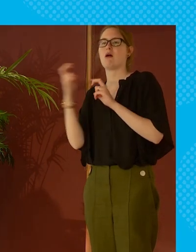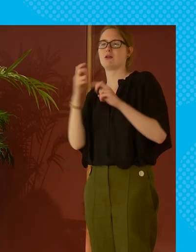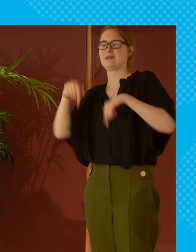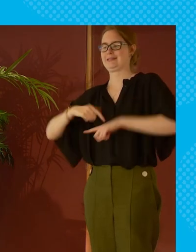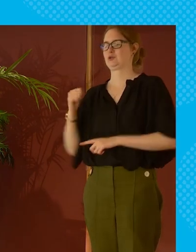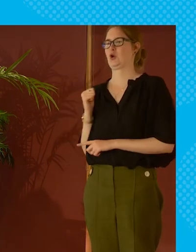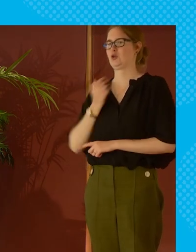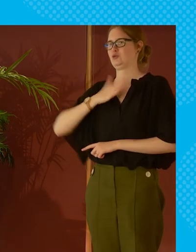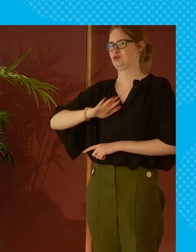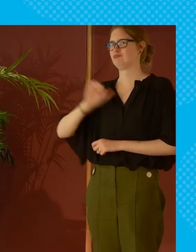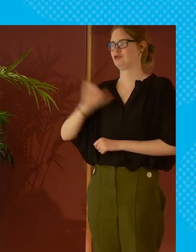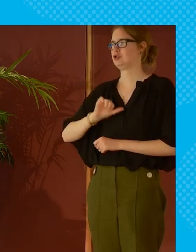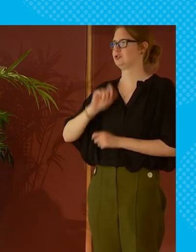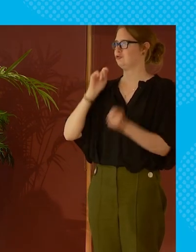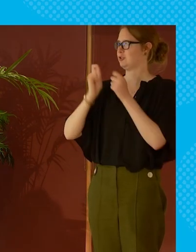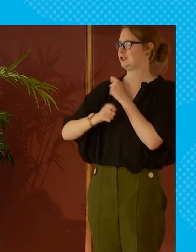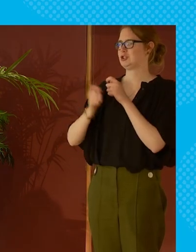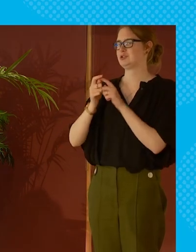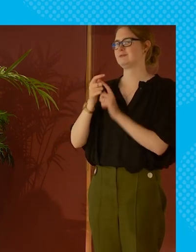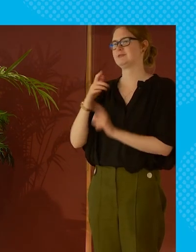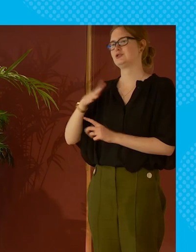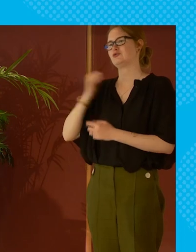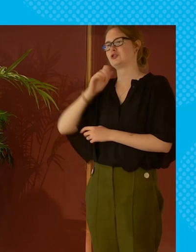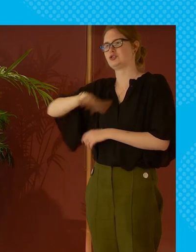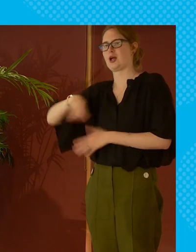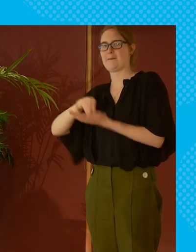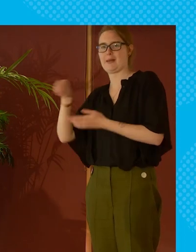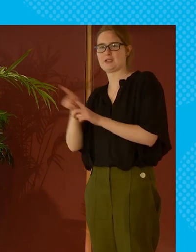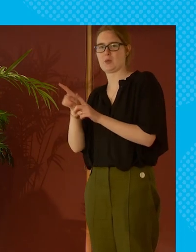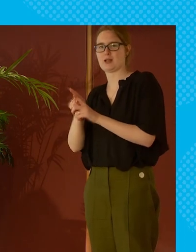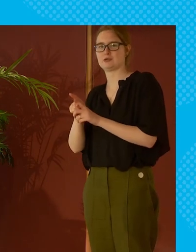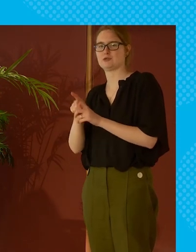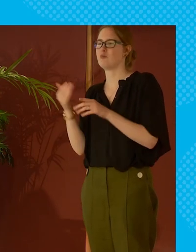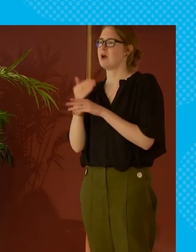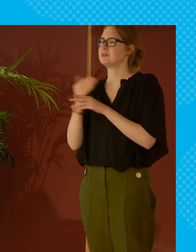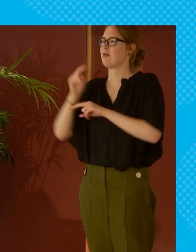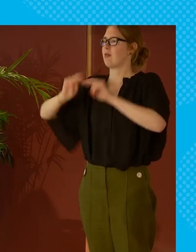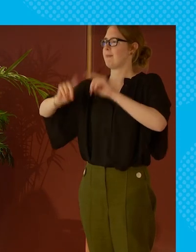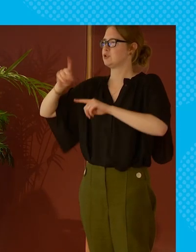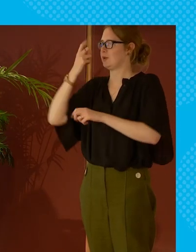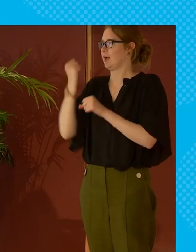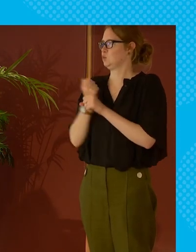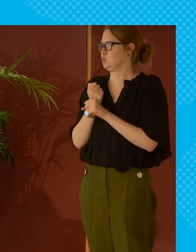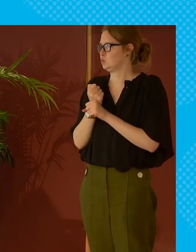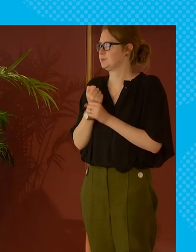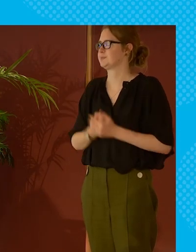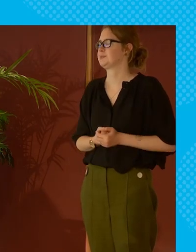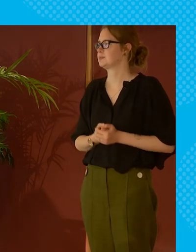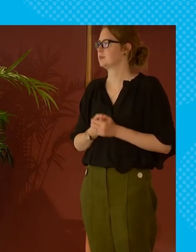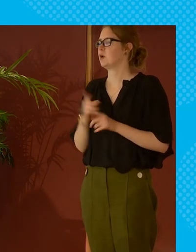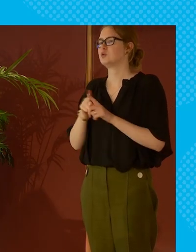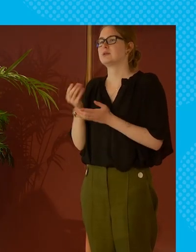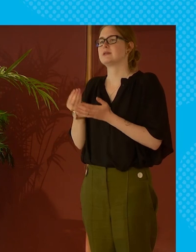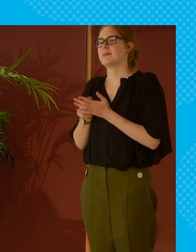would also argue that in scotland we should look to see what we can do for the scott's child payment so there are some very practical measures we can take within the powers we